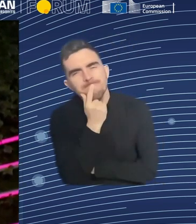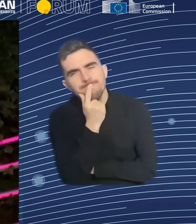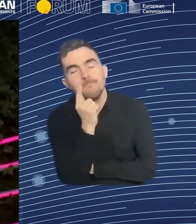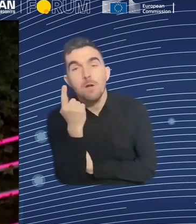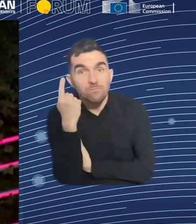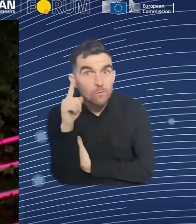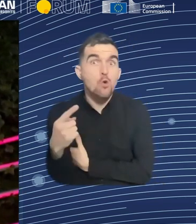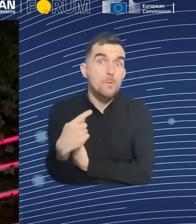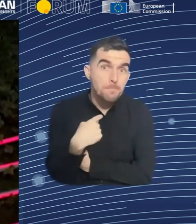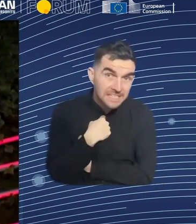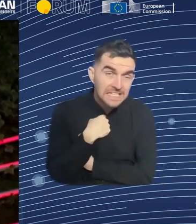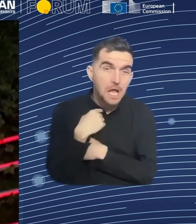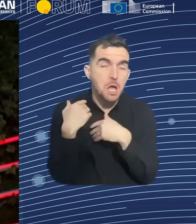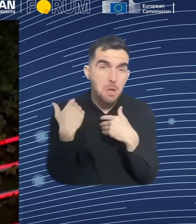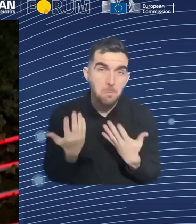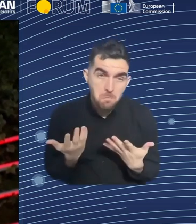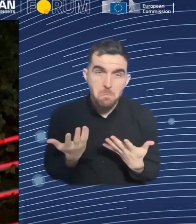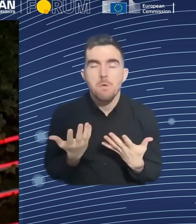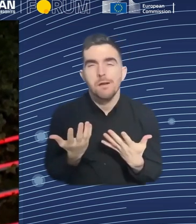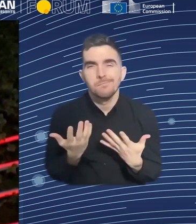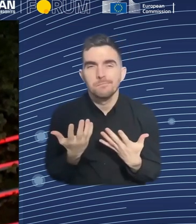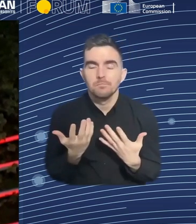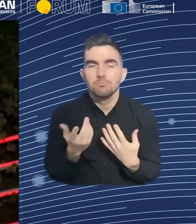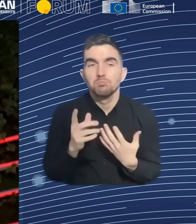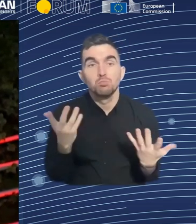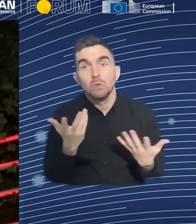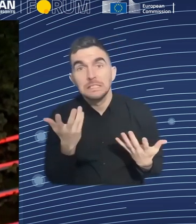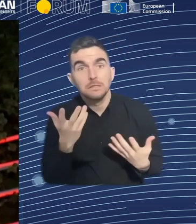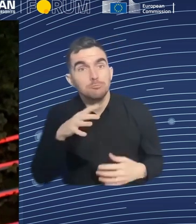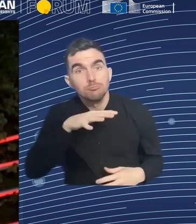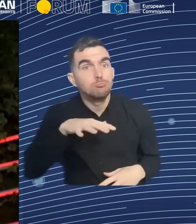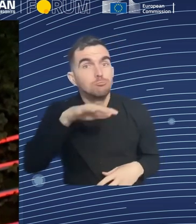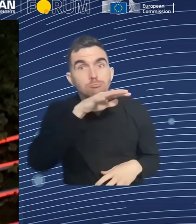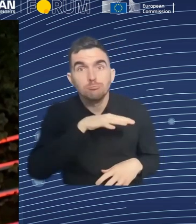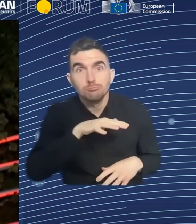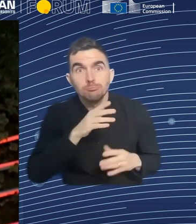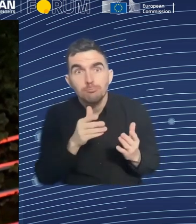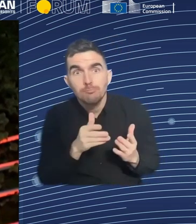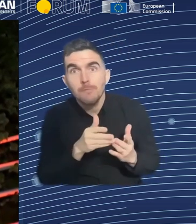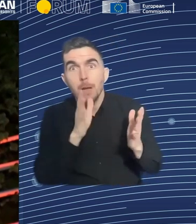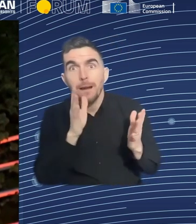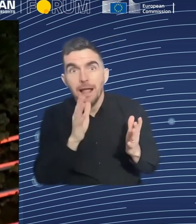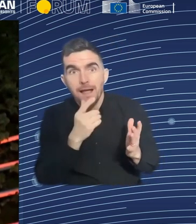that can encourage, nudge both employers and employees to